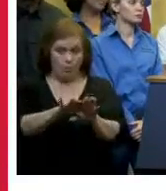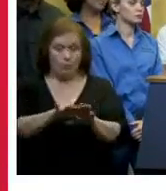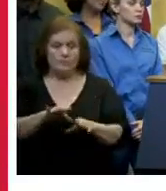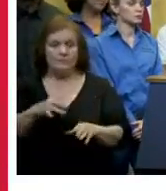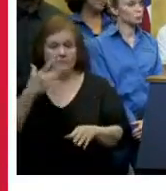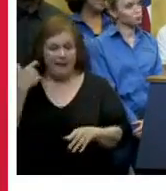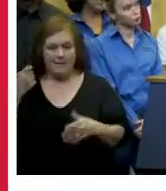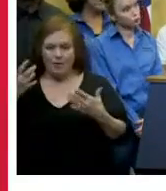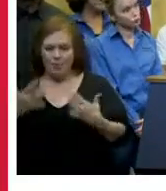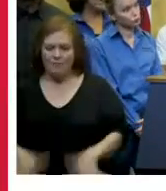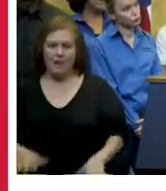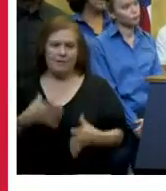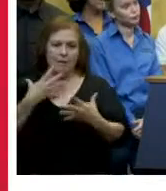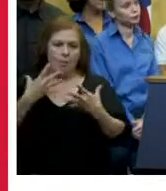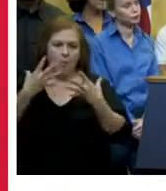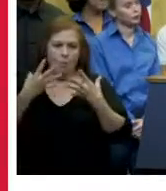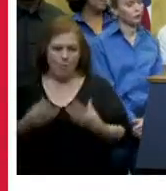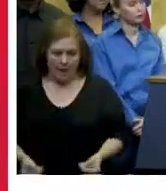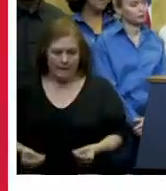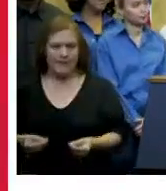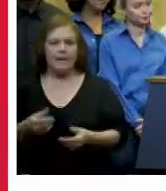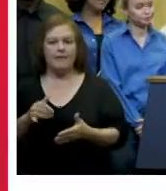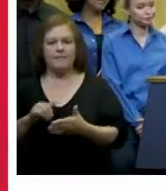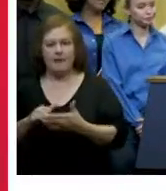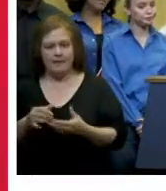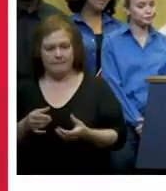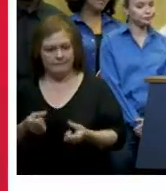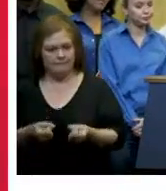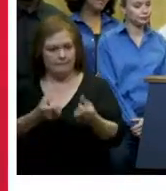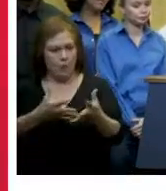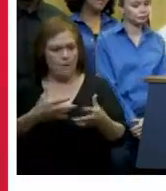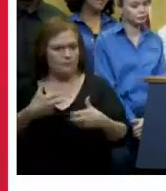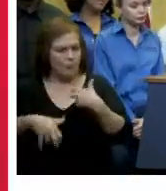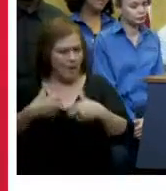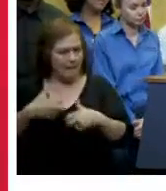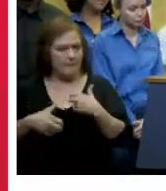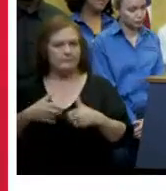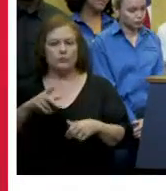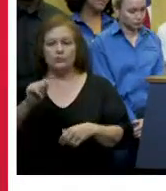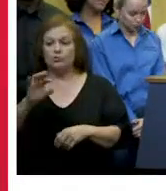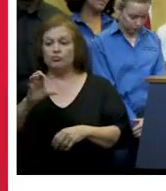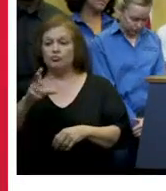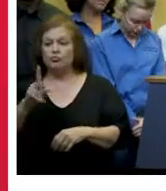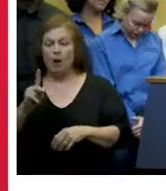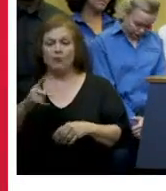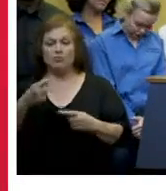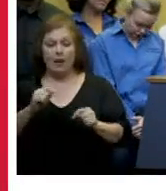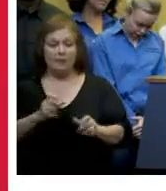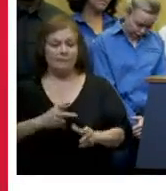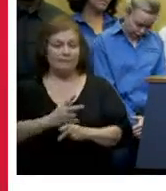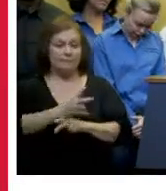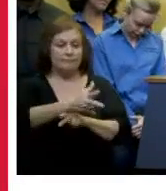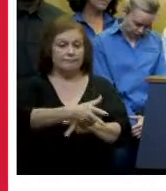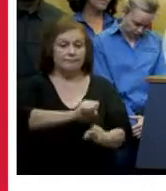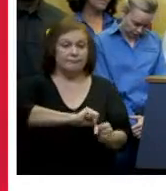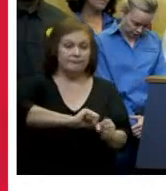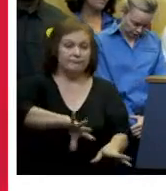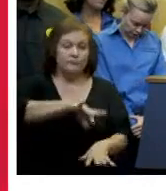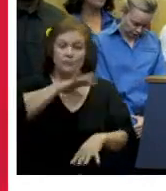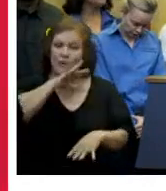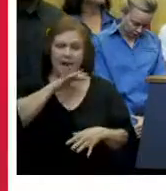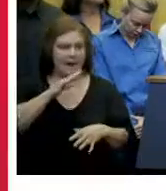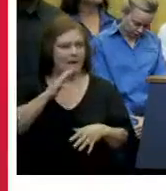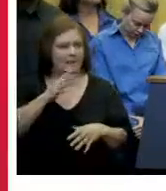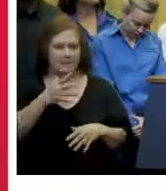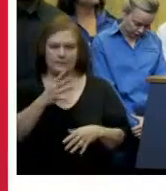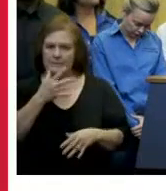saturated with water this creates a problem with the movement of those heavy trucks and vehicles so all